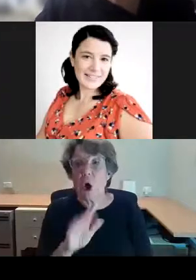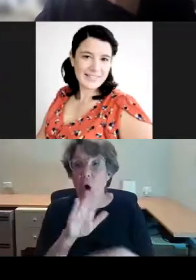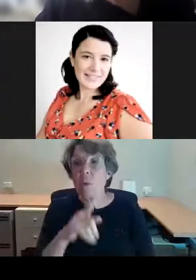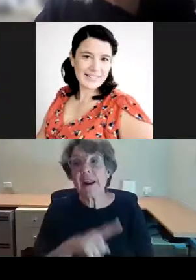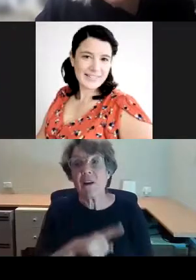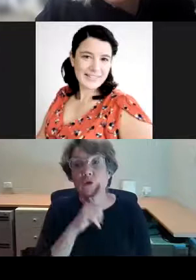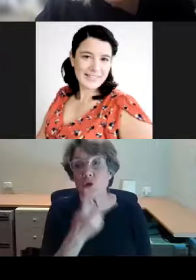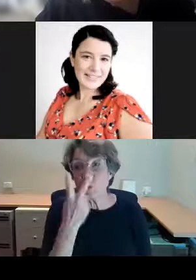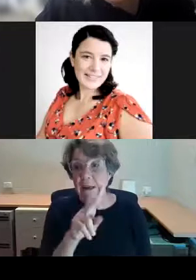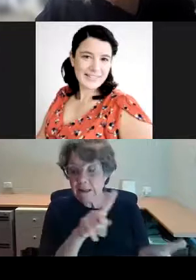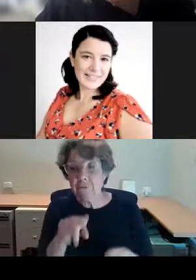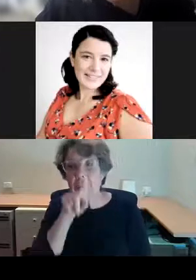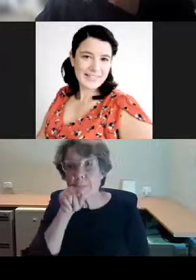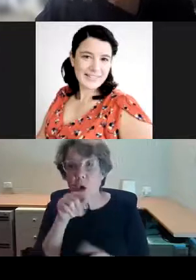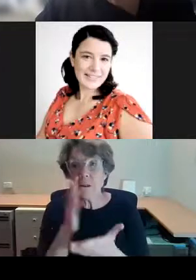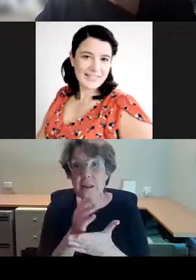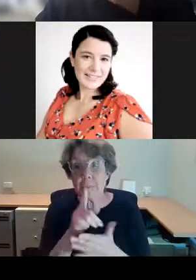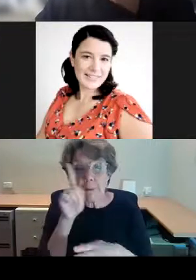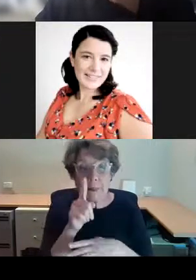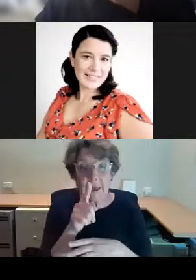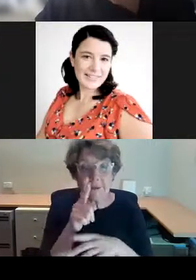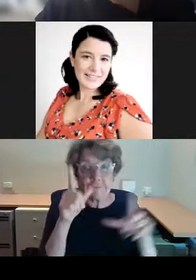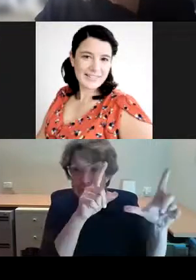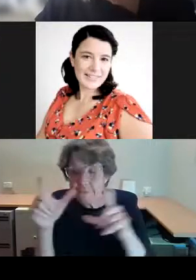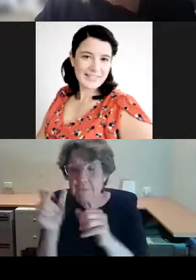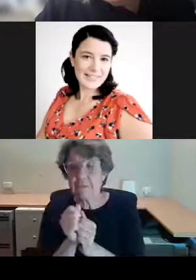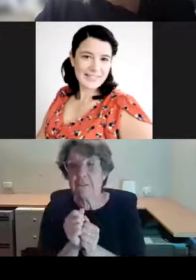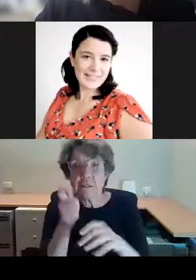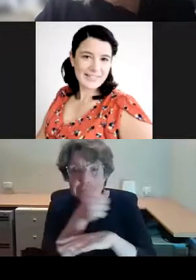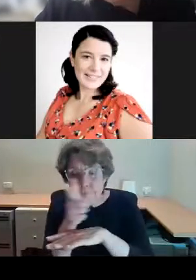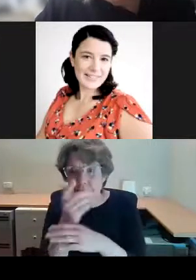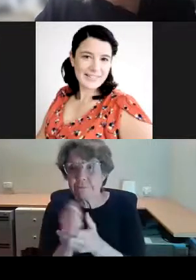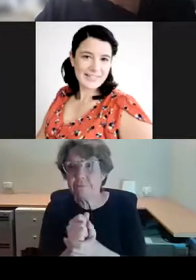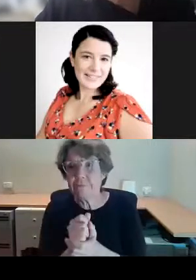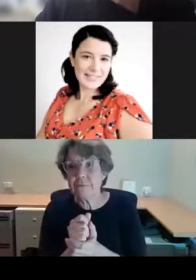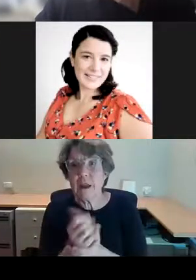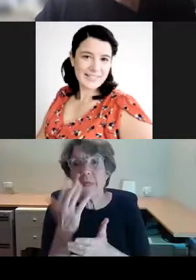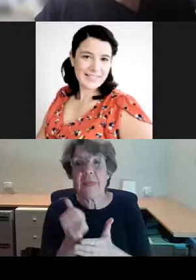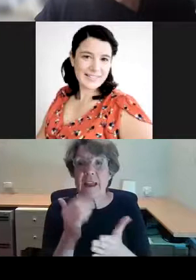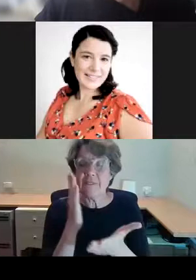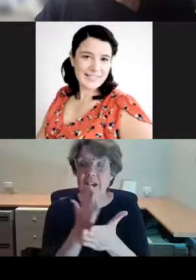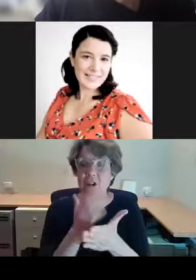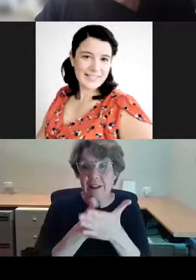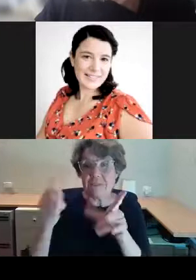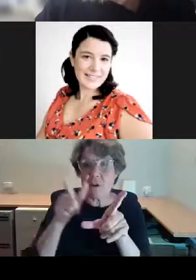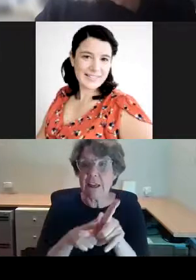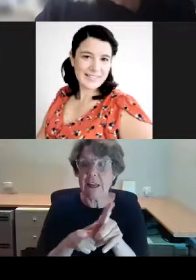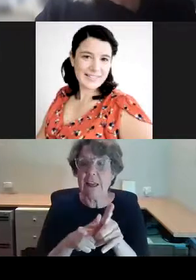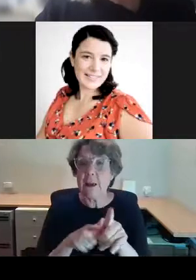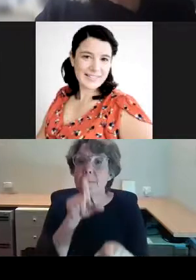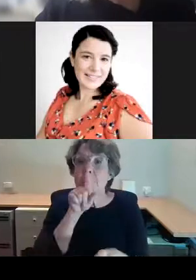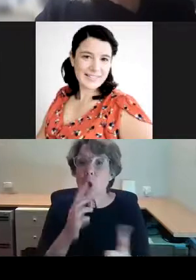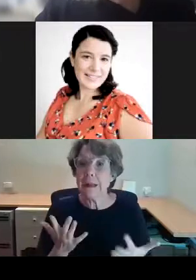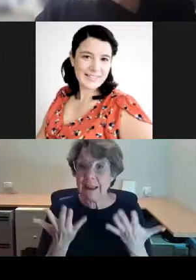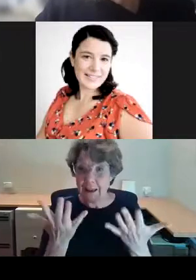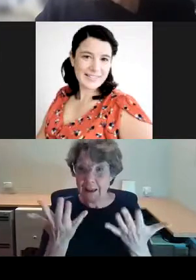have recorded now in the city. They do that with an annual bird count, and included in